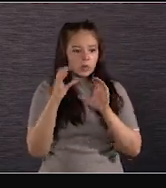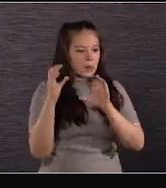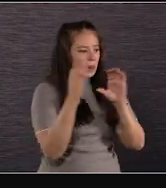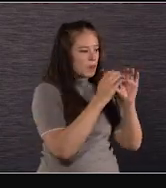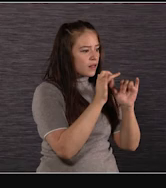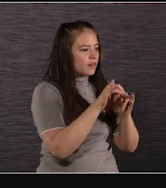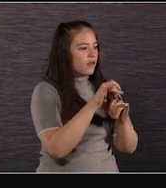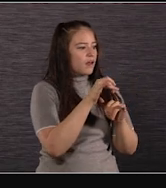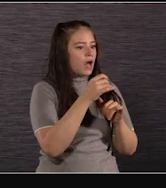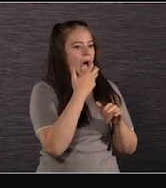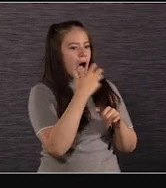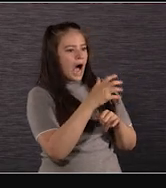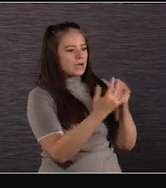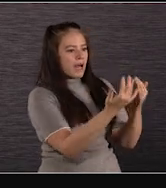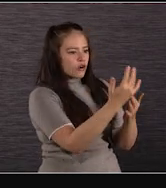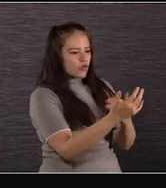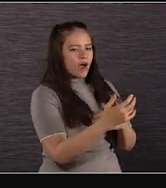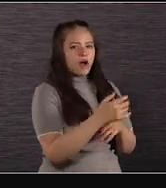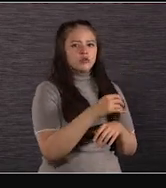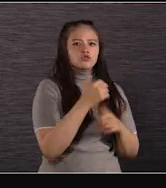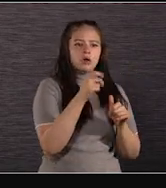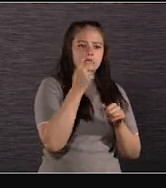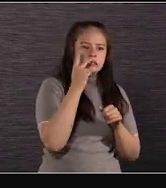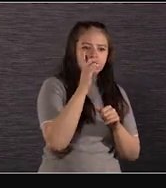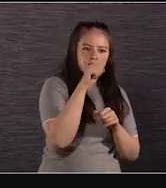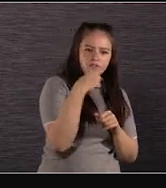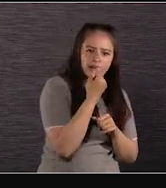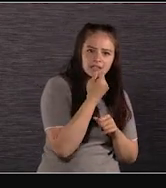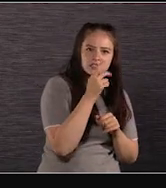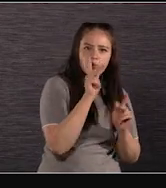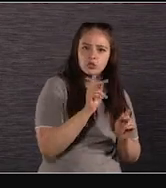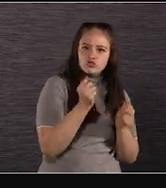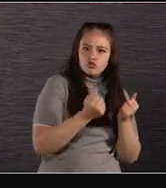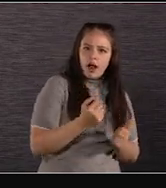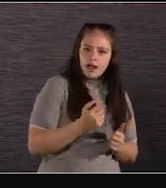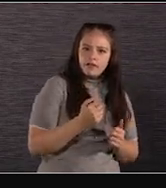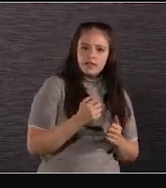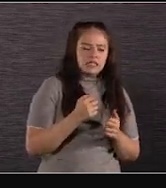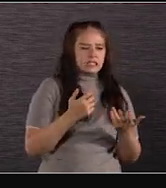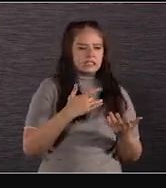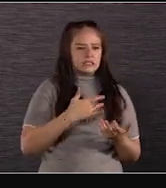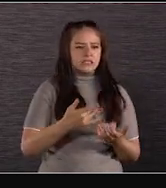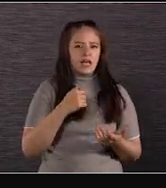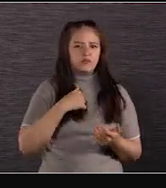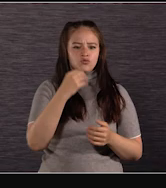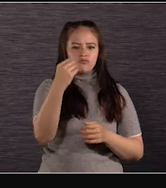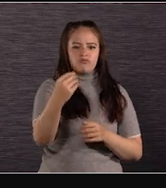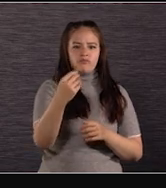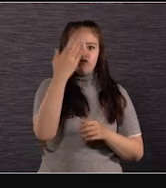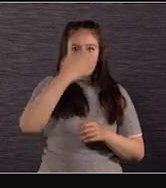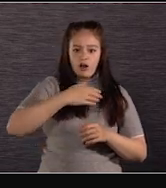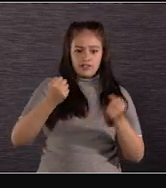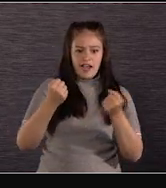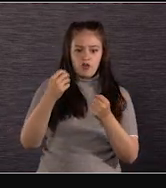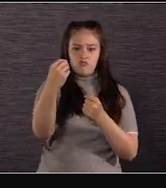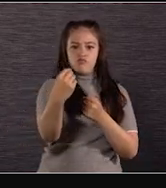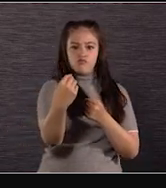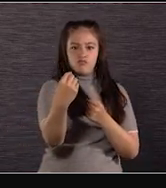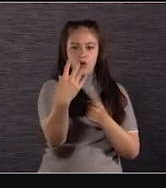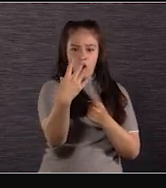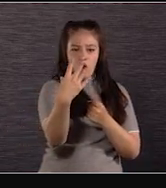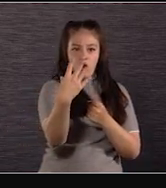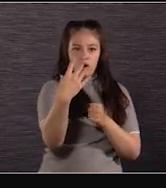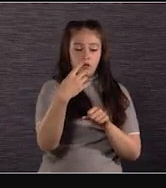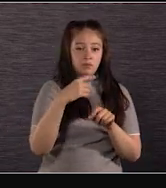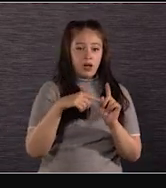face and the hot background, you had to pump a pile of light through the front windshield. There was just no two ways about it. So I wanted to demonstrate how well it holds both